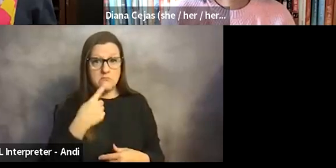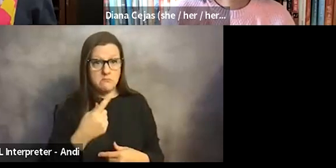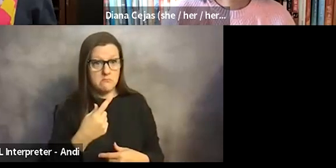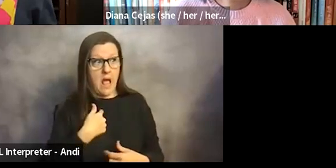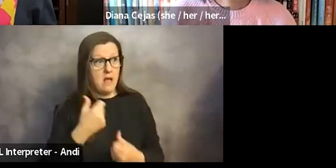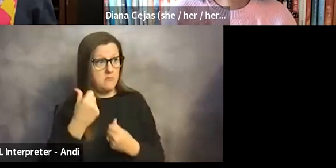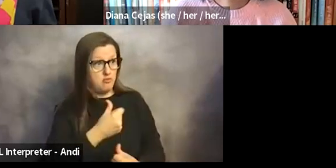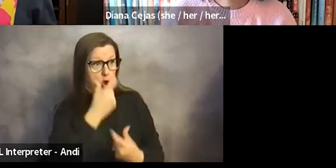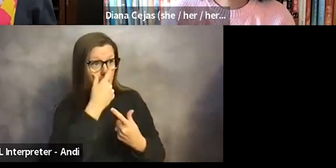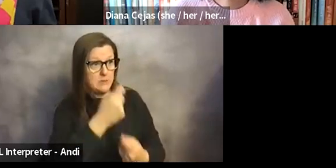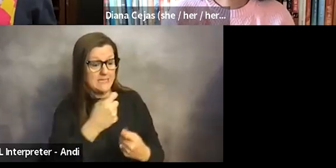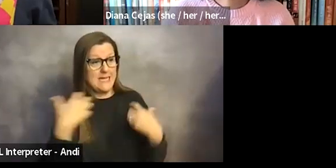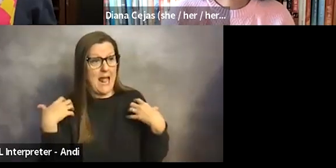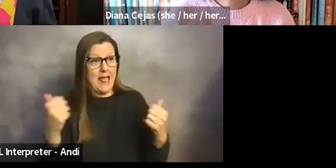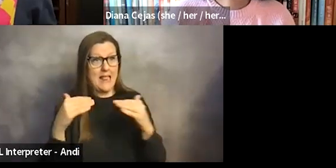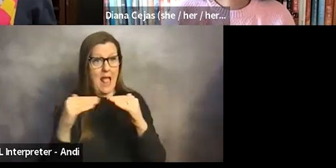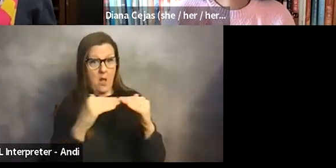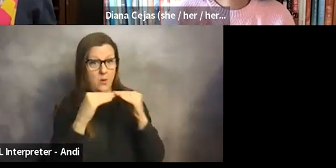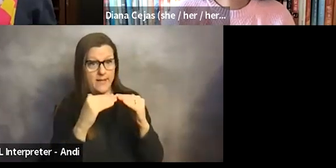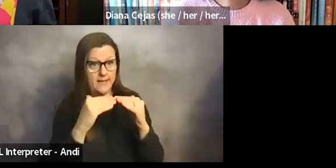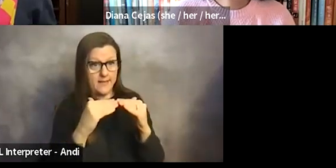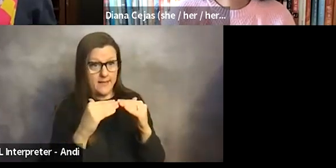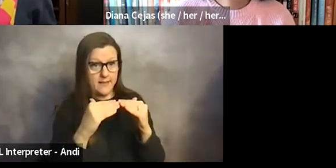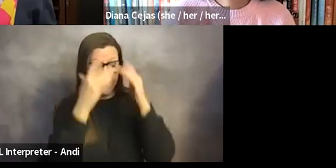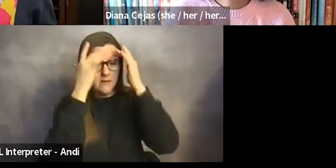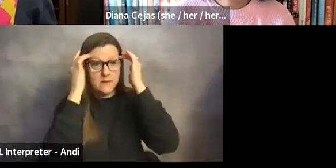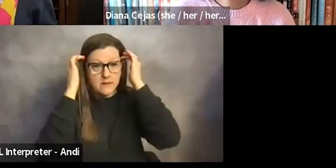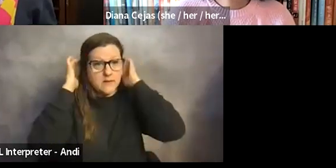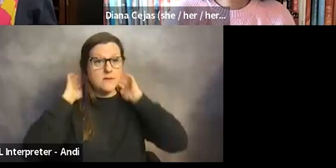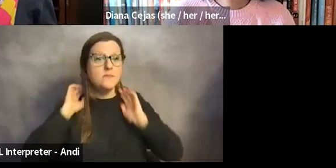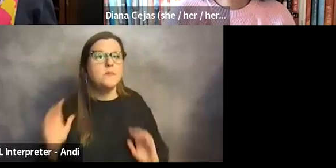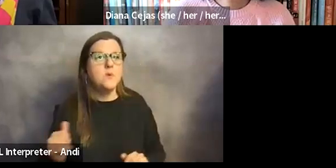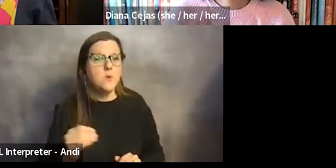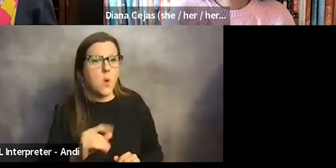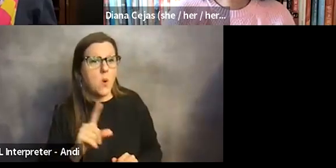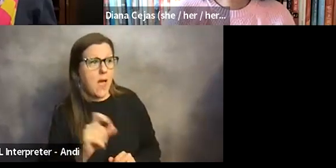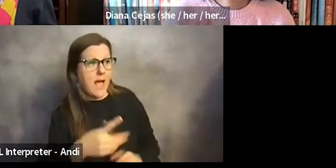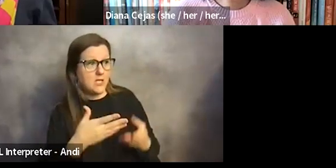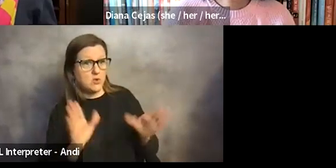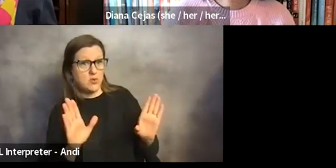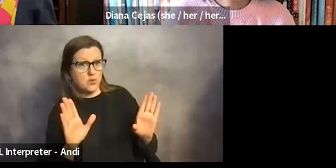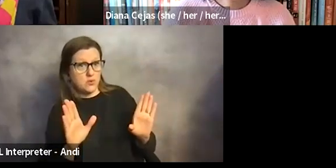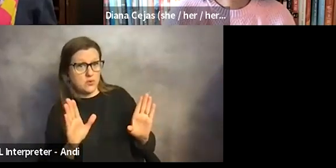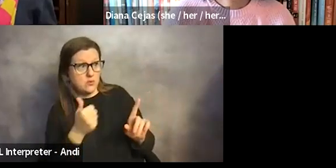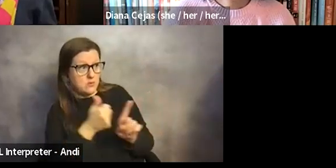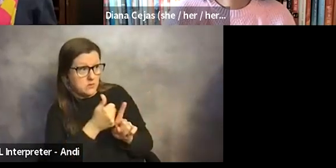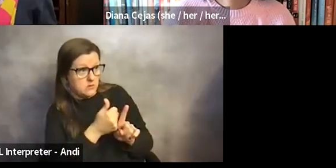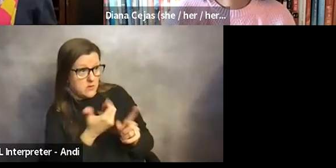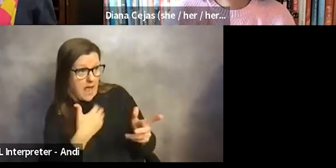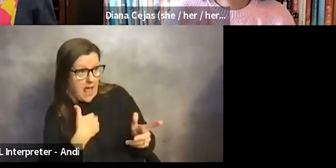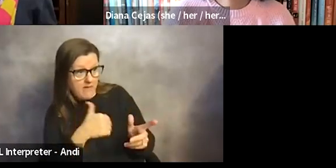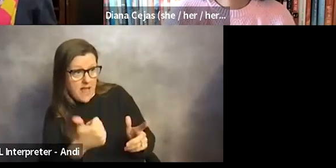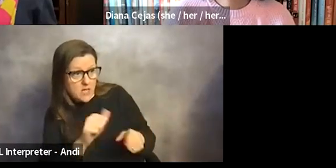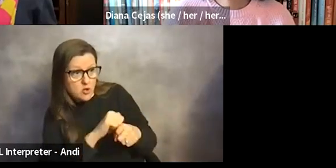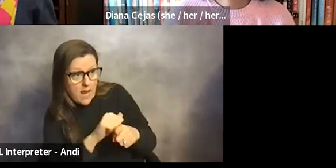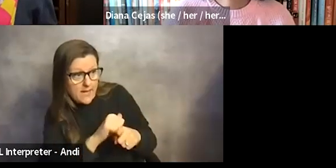strong interest in health equity. So, you know, how, just asking, generally speaking, do you have any trainees with